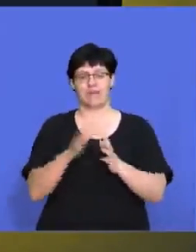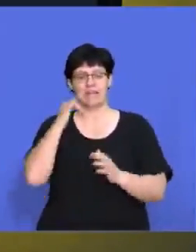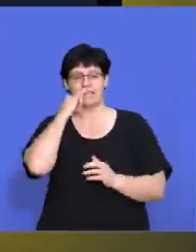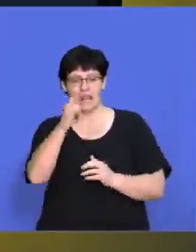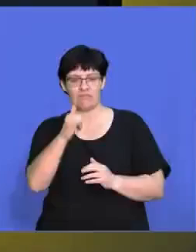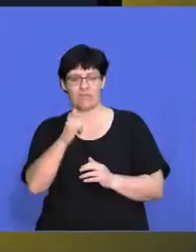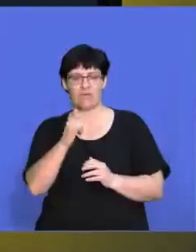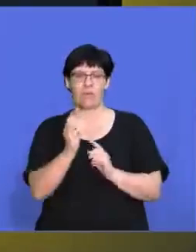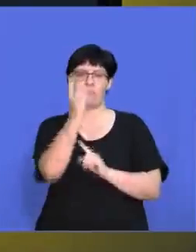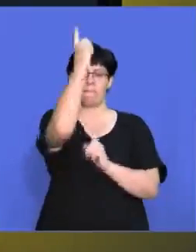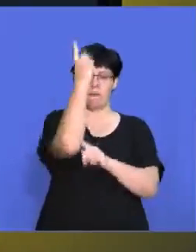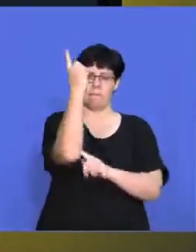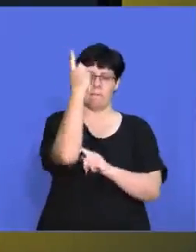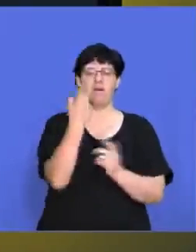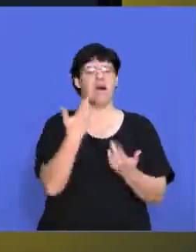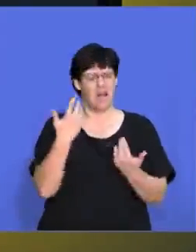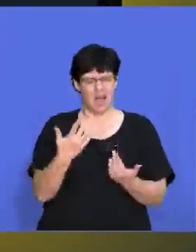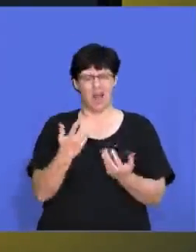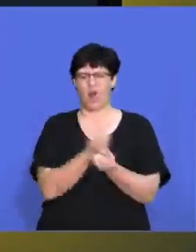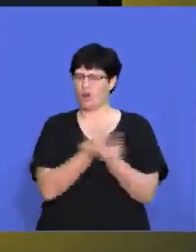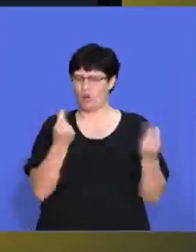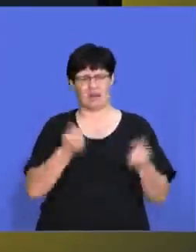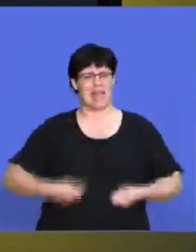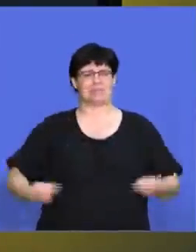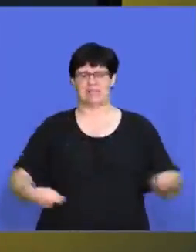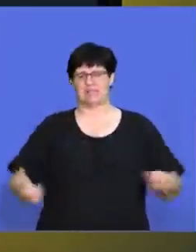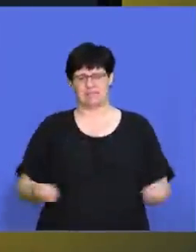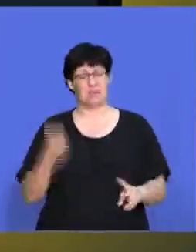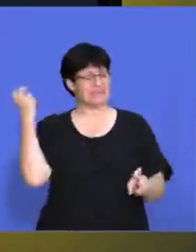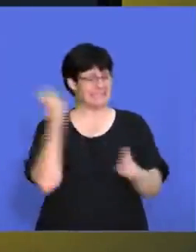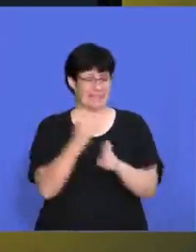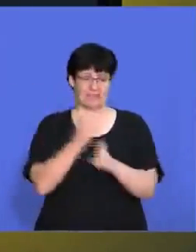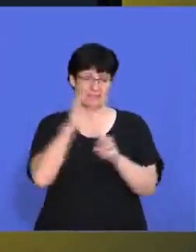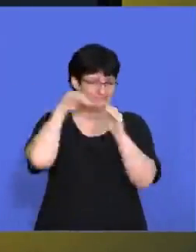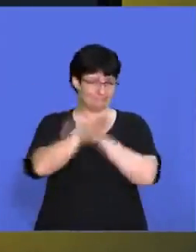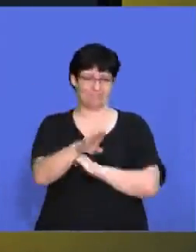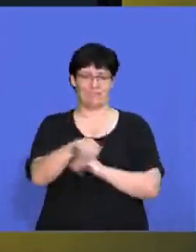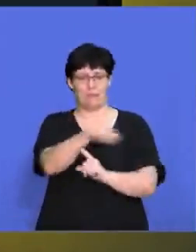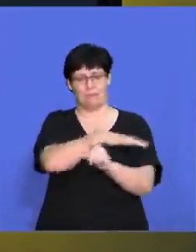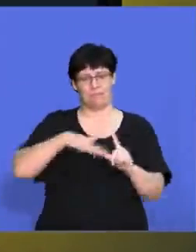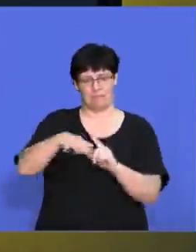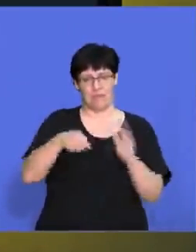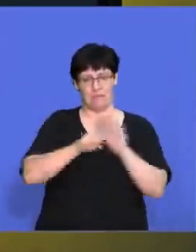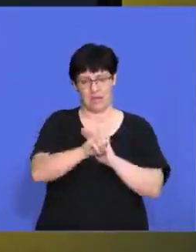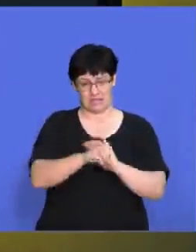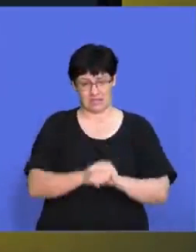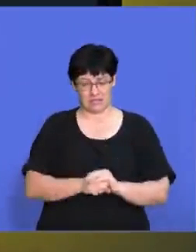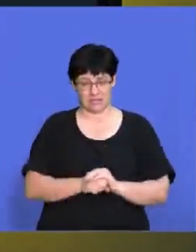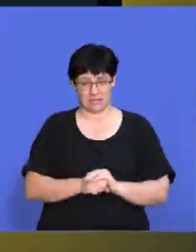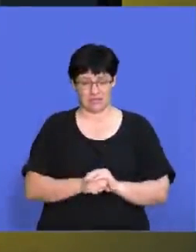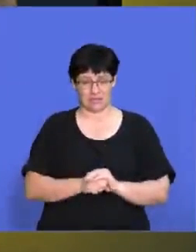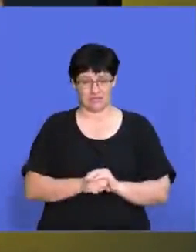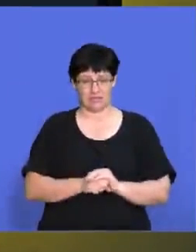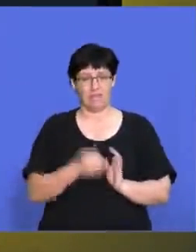masks, it's going to cost you a lot of, a lot of money. So it's very, very difficult to enter the cell phone